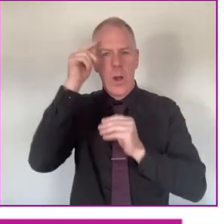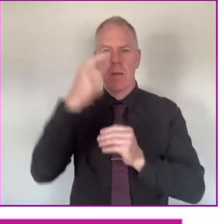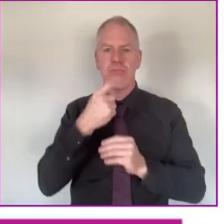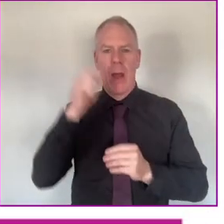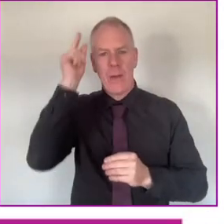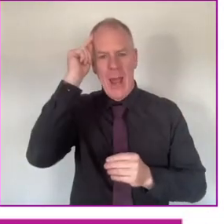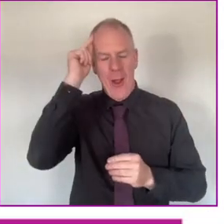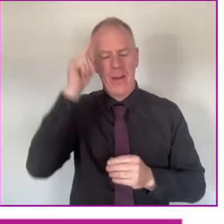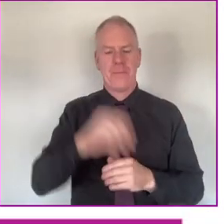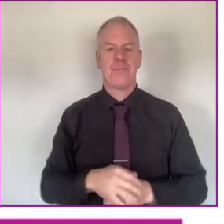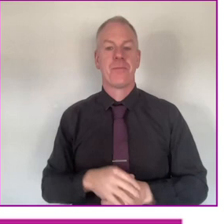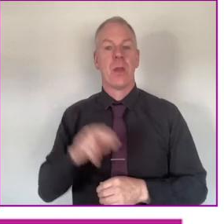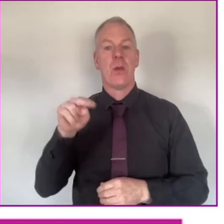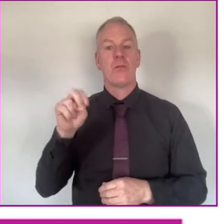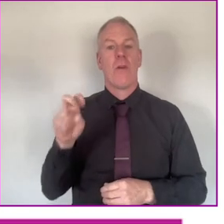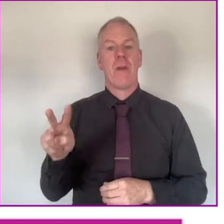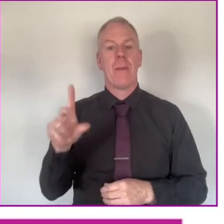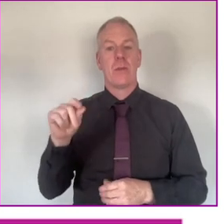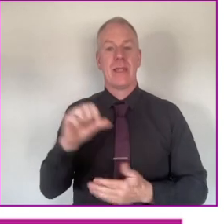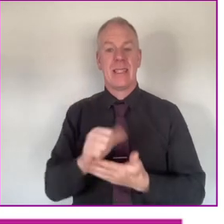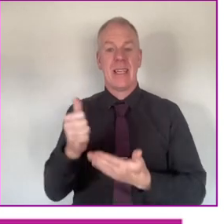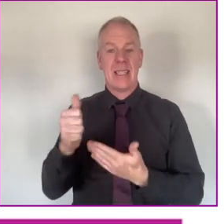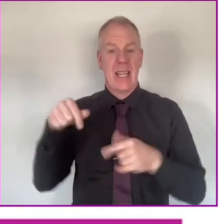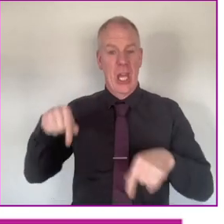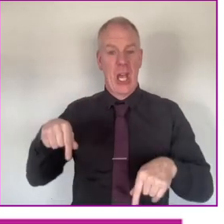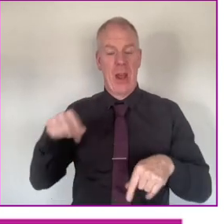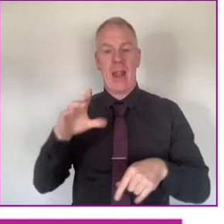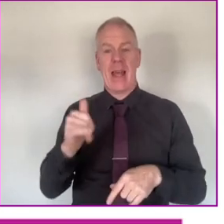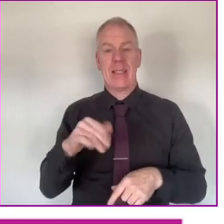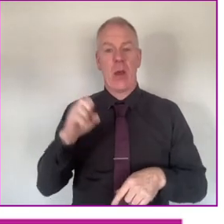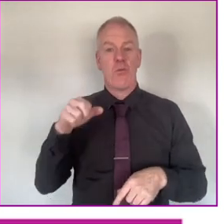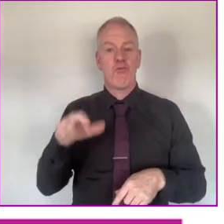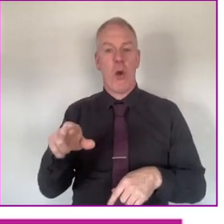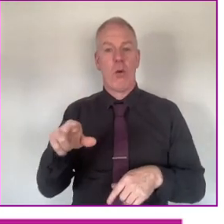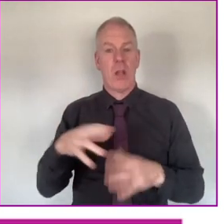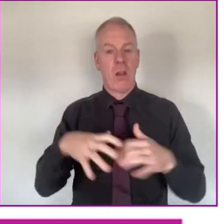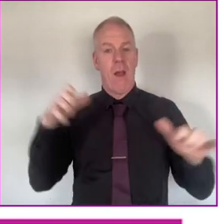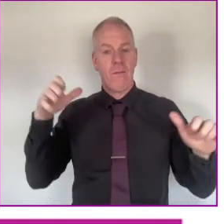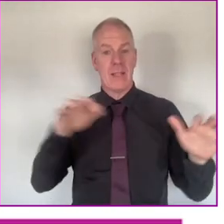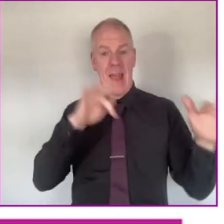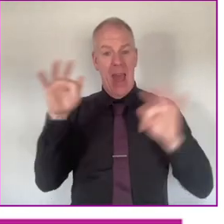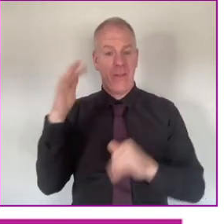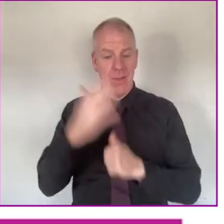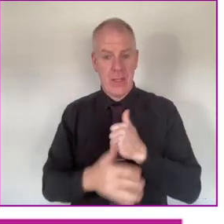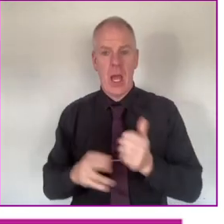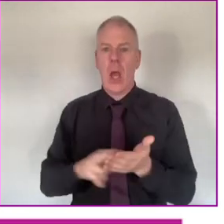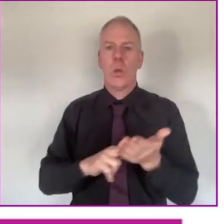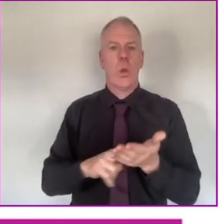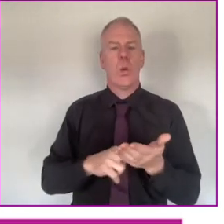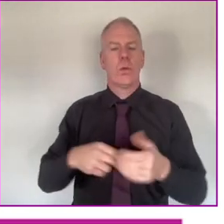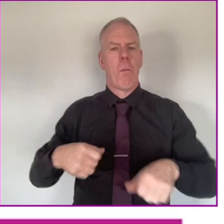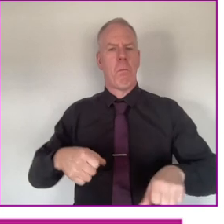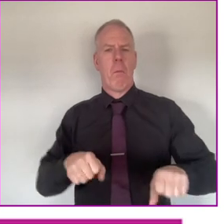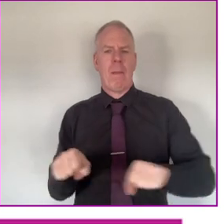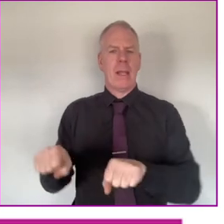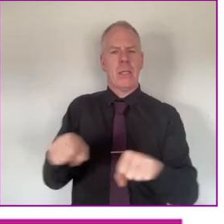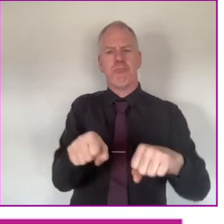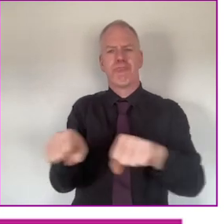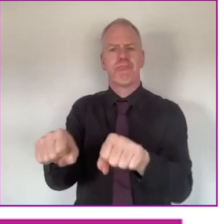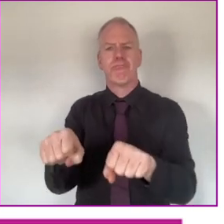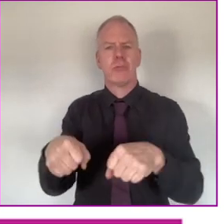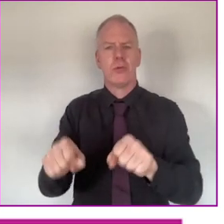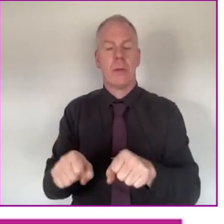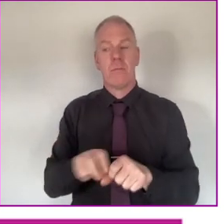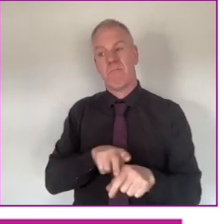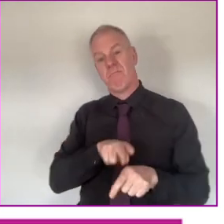And in November the 16th, 2017, I was in Lansdowne Road at a conference. And after the conference, I use a mobility scooter.